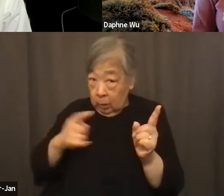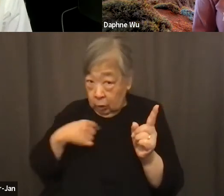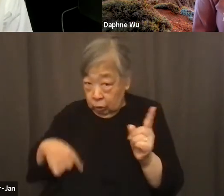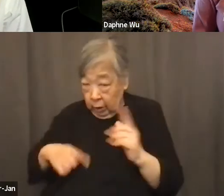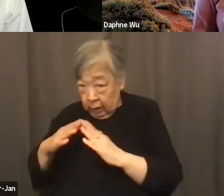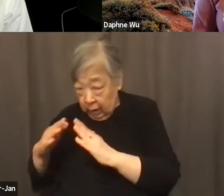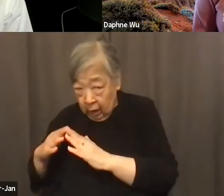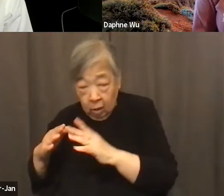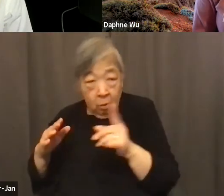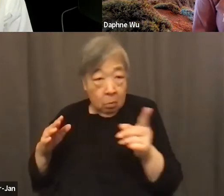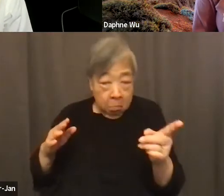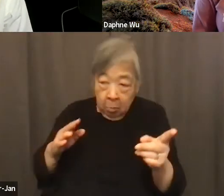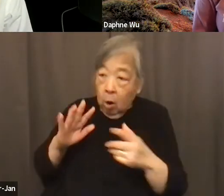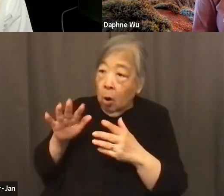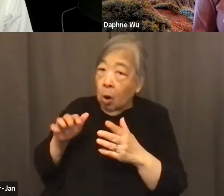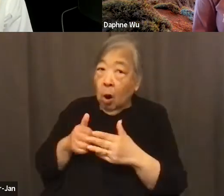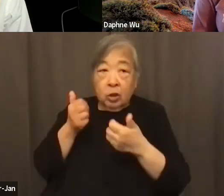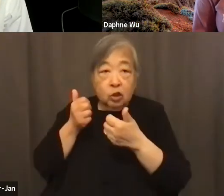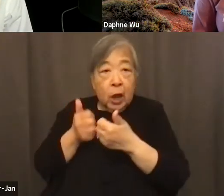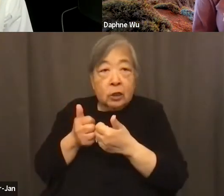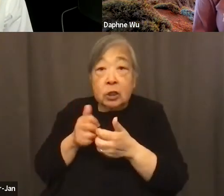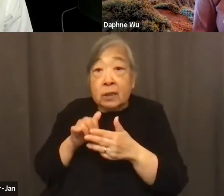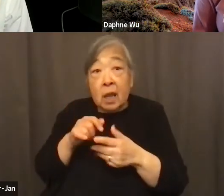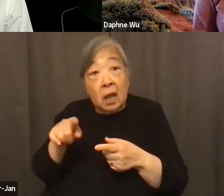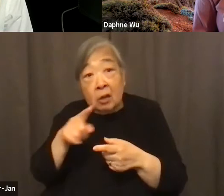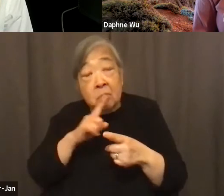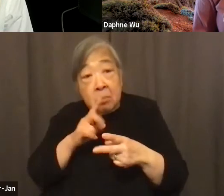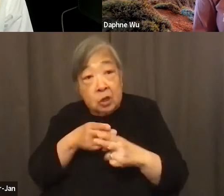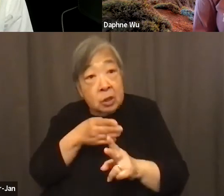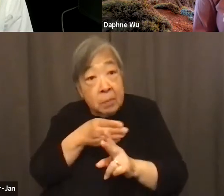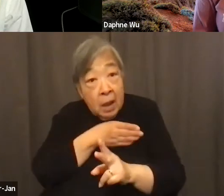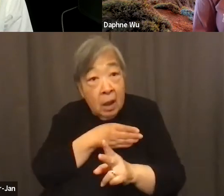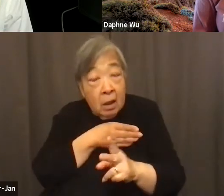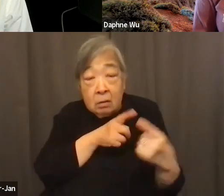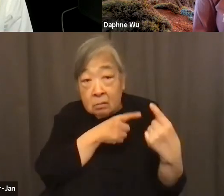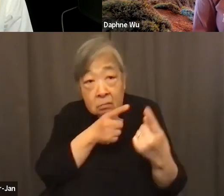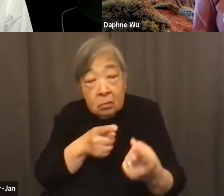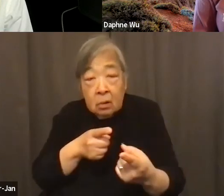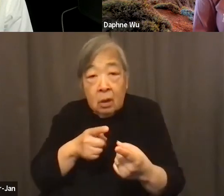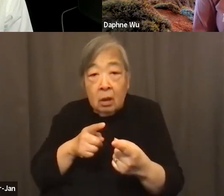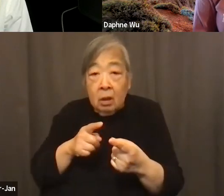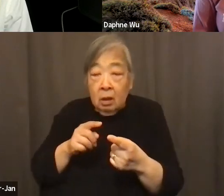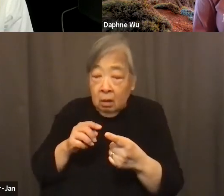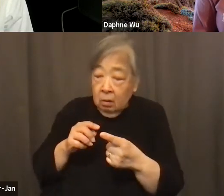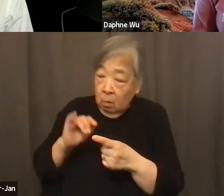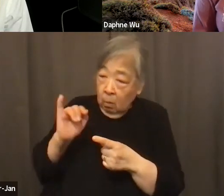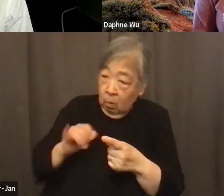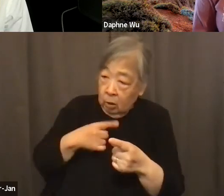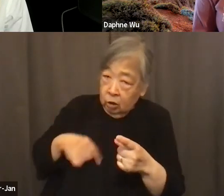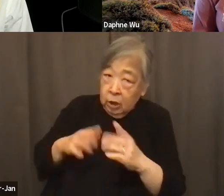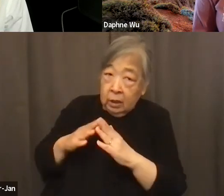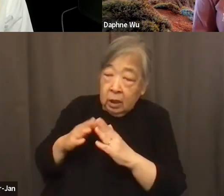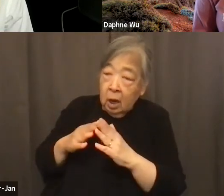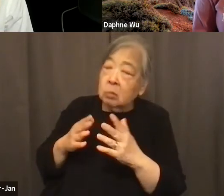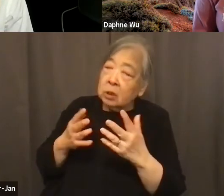challenges that everyone has mentioned in the past or, you know, before are very much still